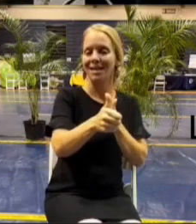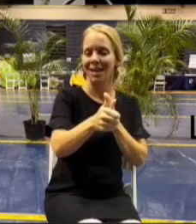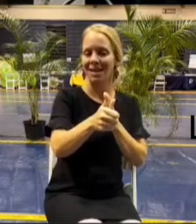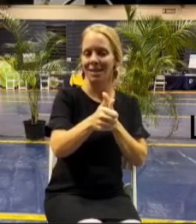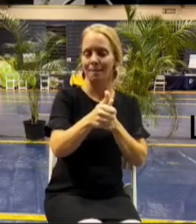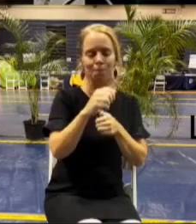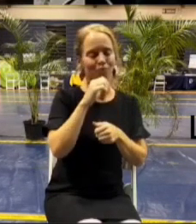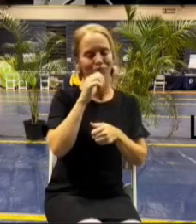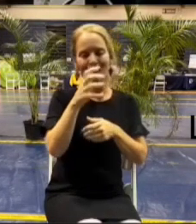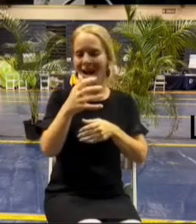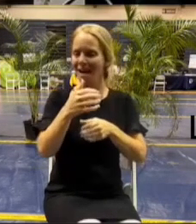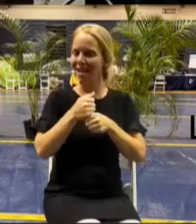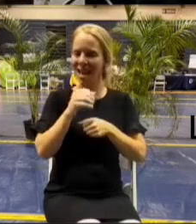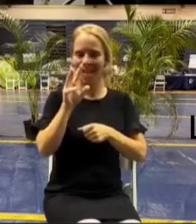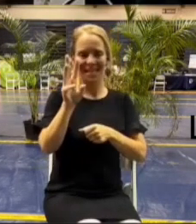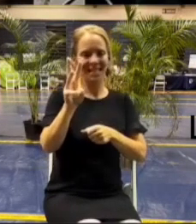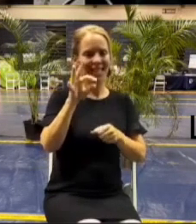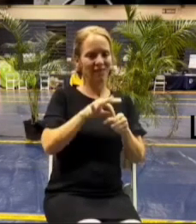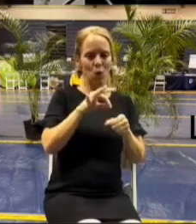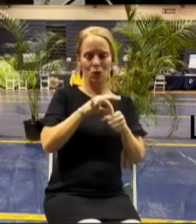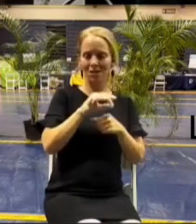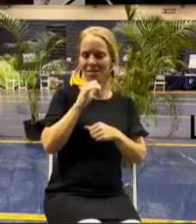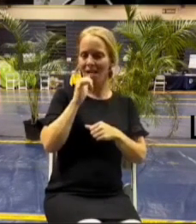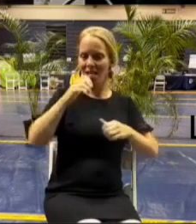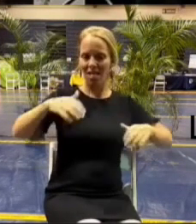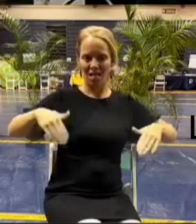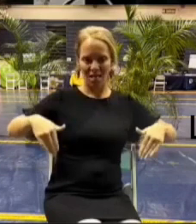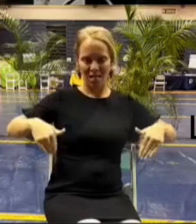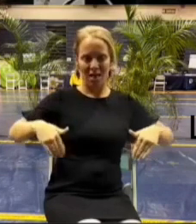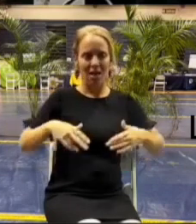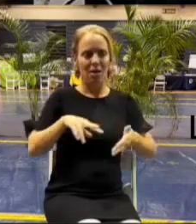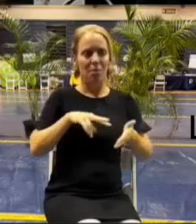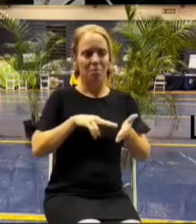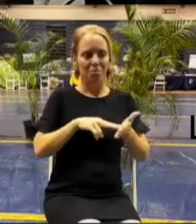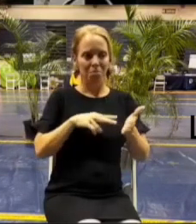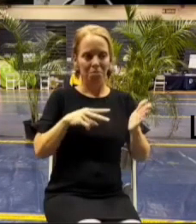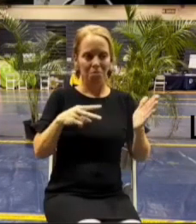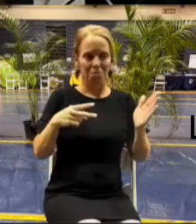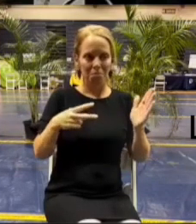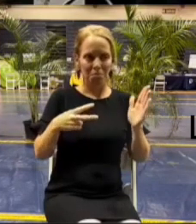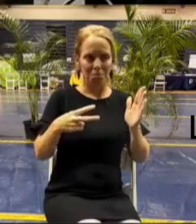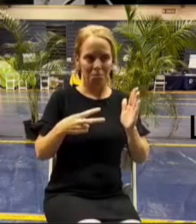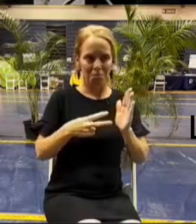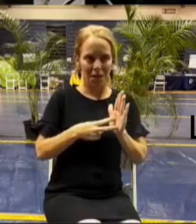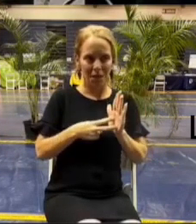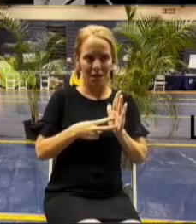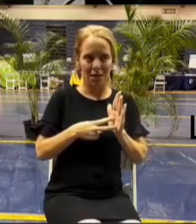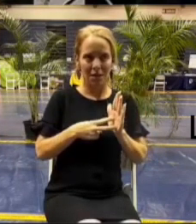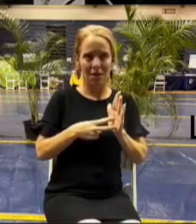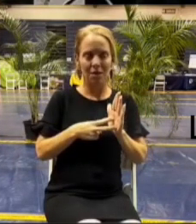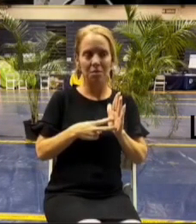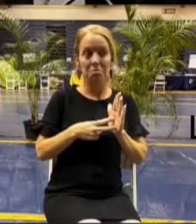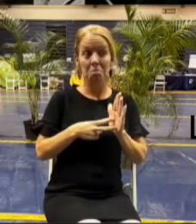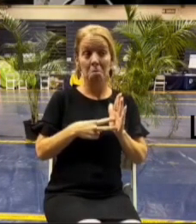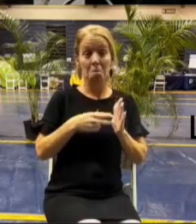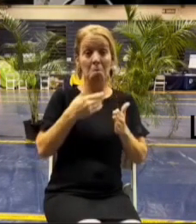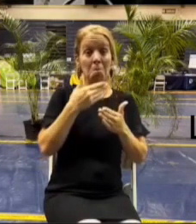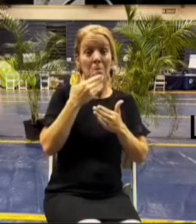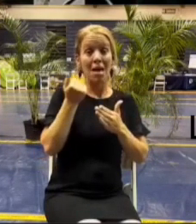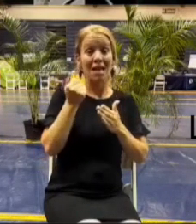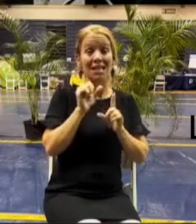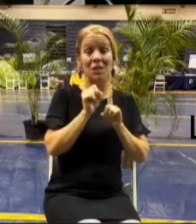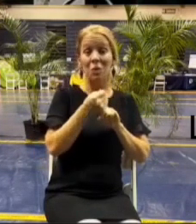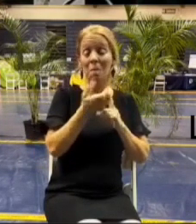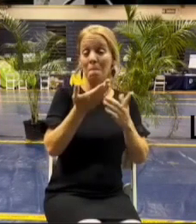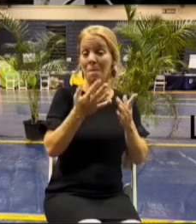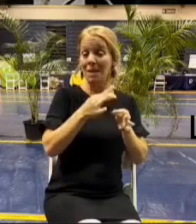did not get six votes um so what's uh the best case that has delayed